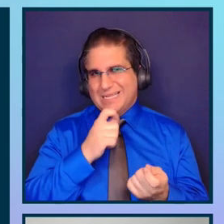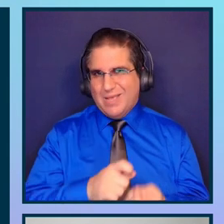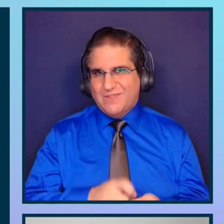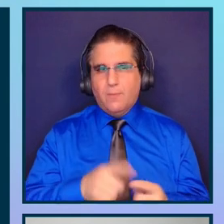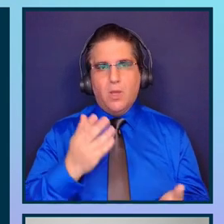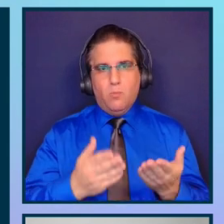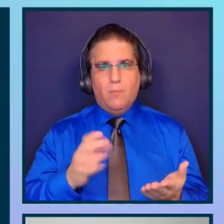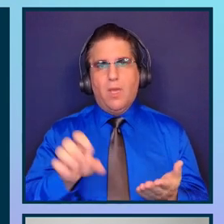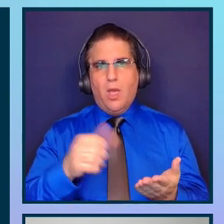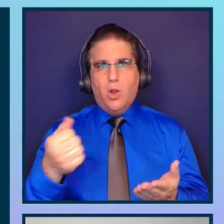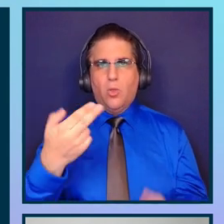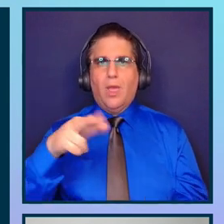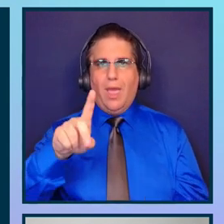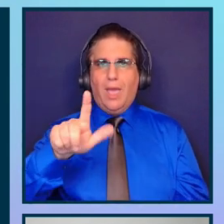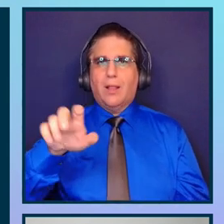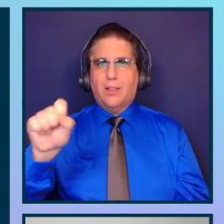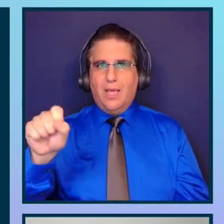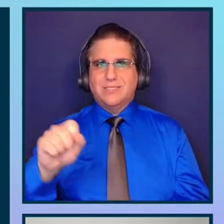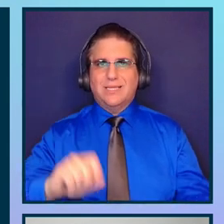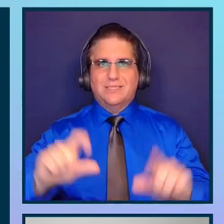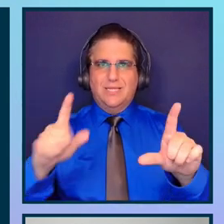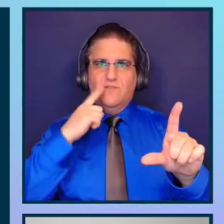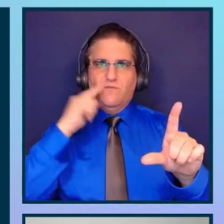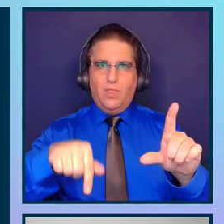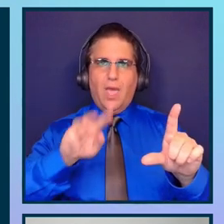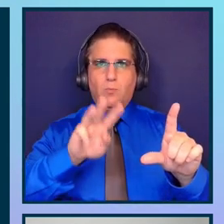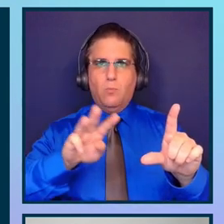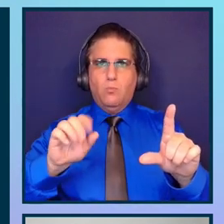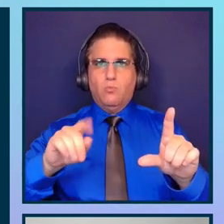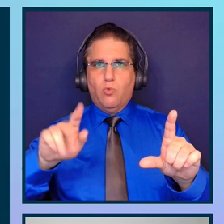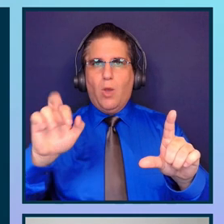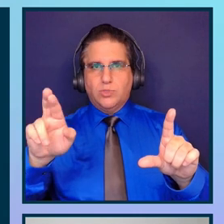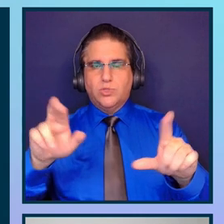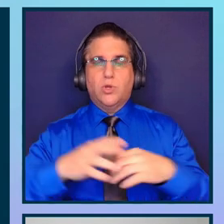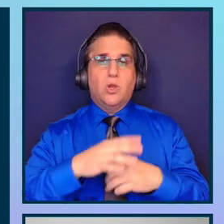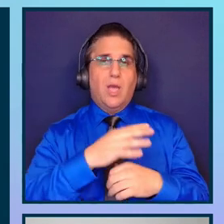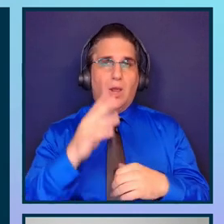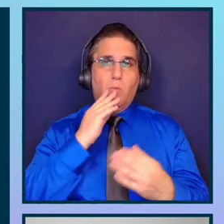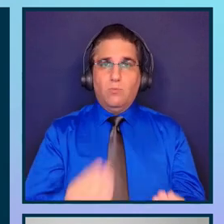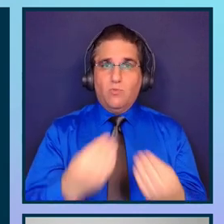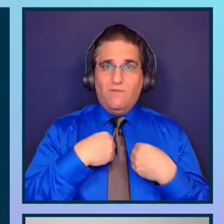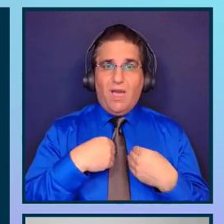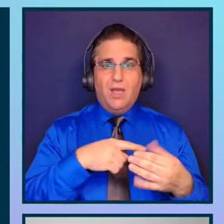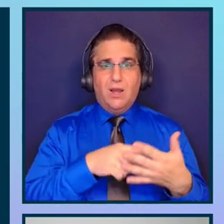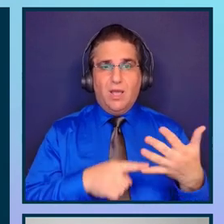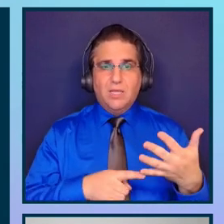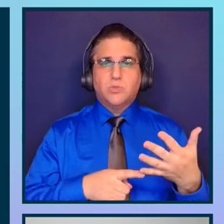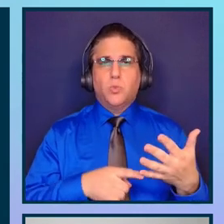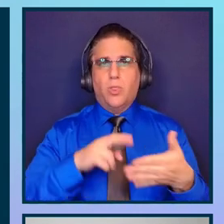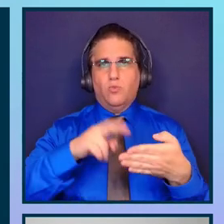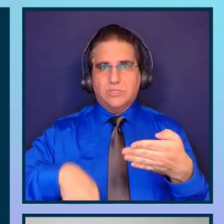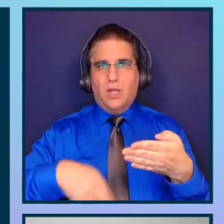is another headless instance of a browser. And it's going to give us and provide us results